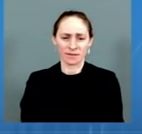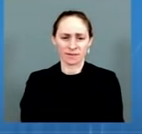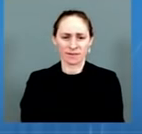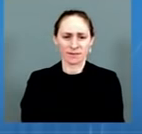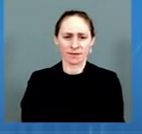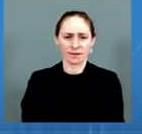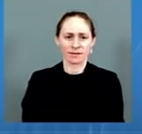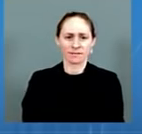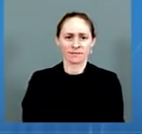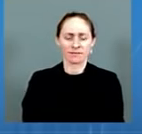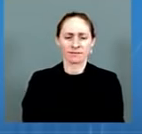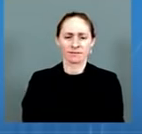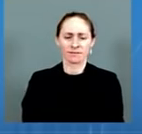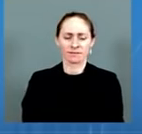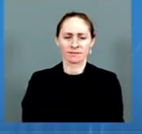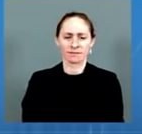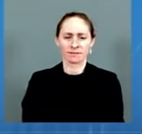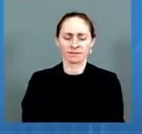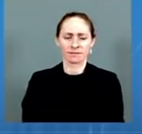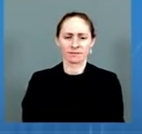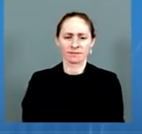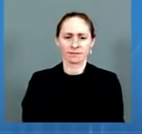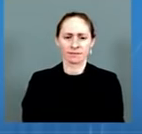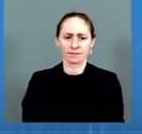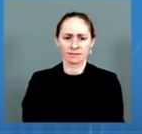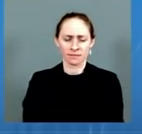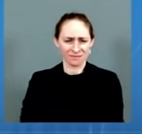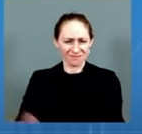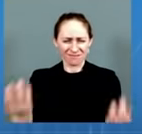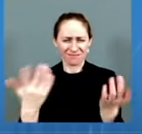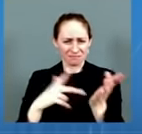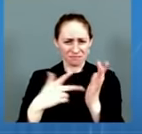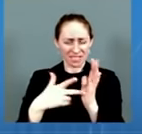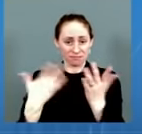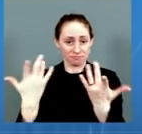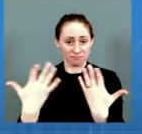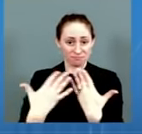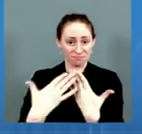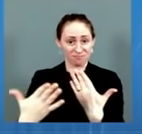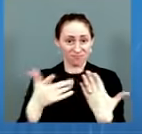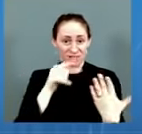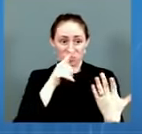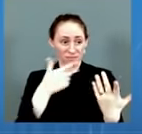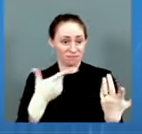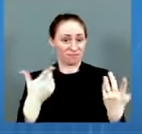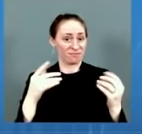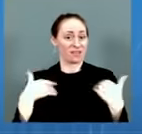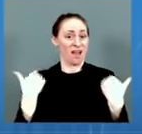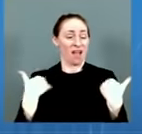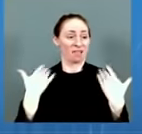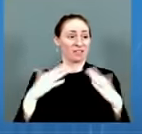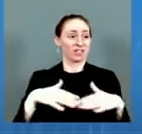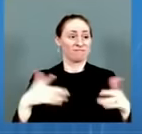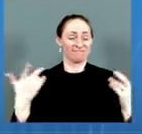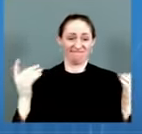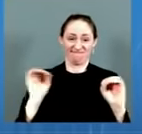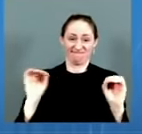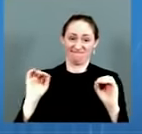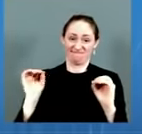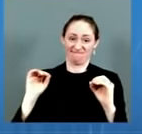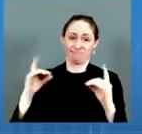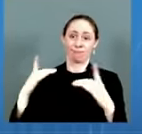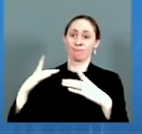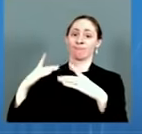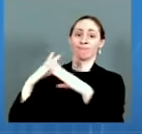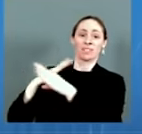would not have sufficient protection against this new variant? Dr. Fauci. Well, it's very clear that when